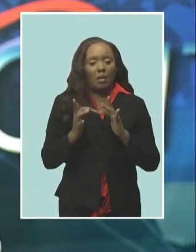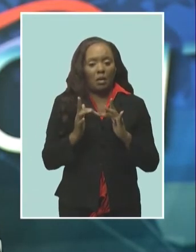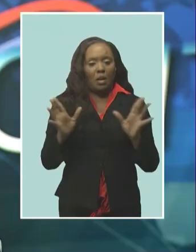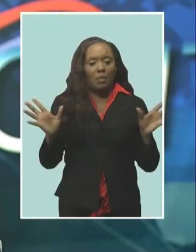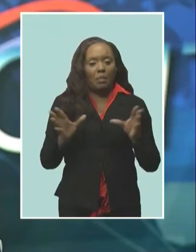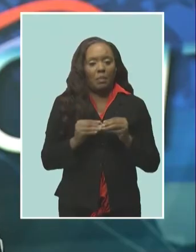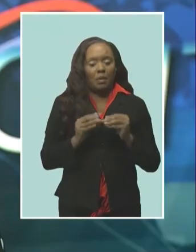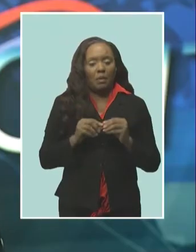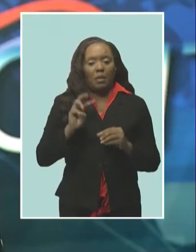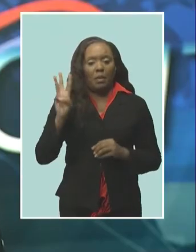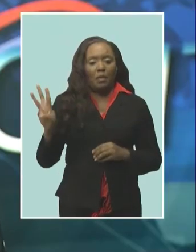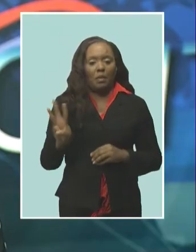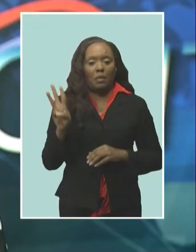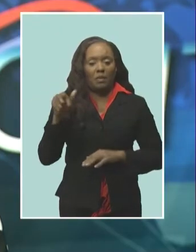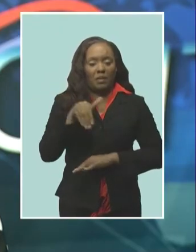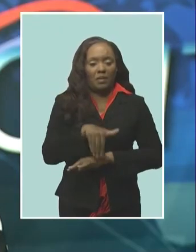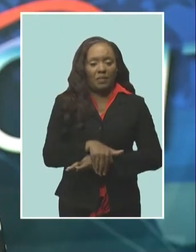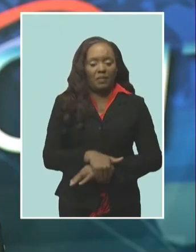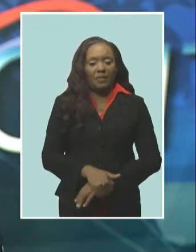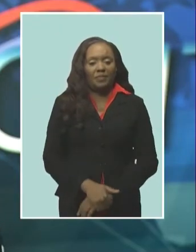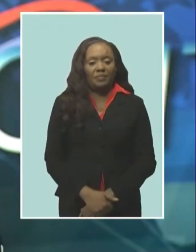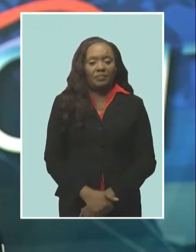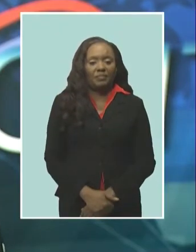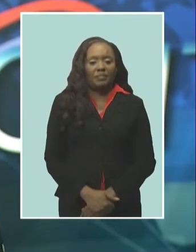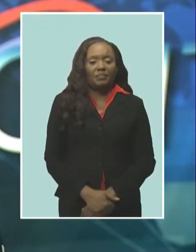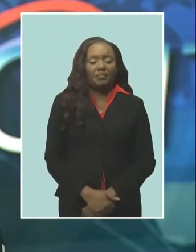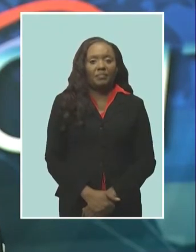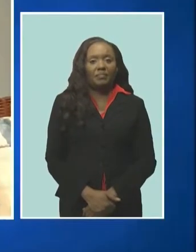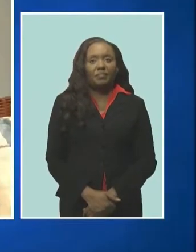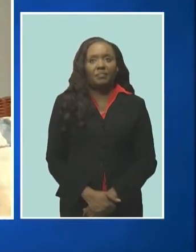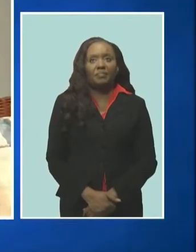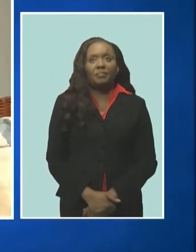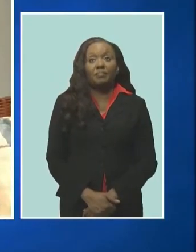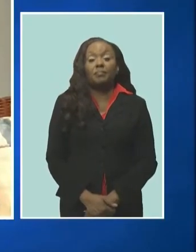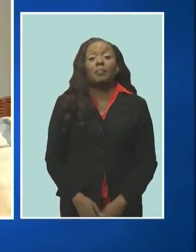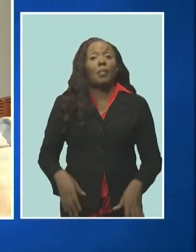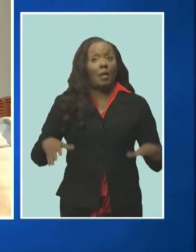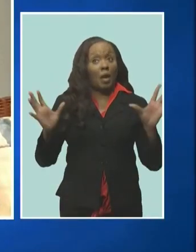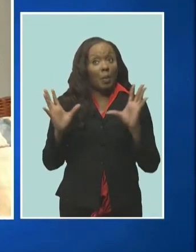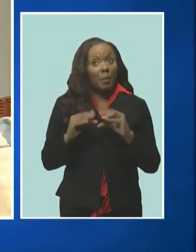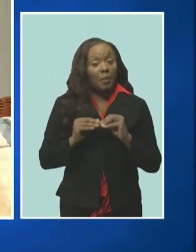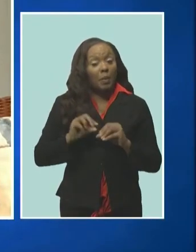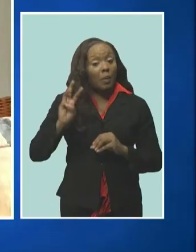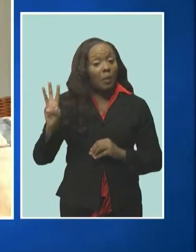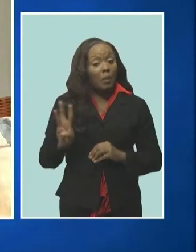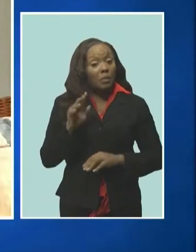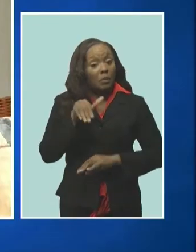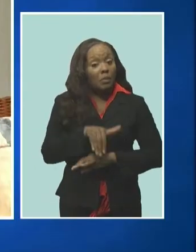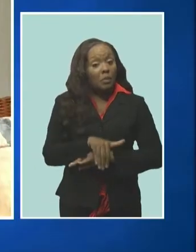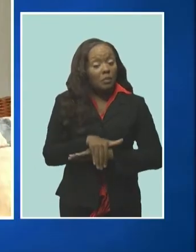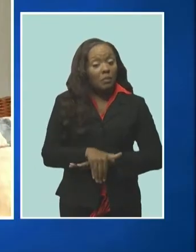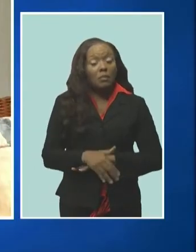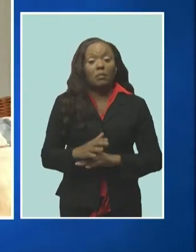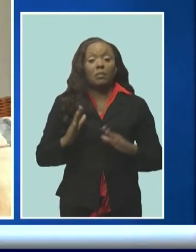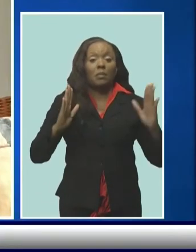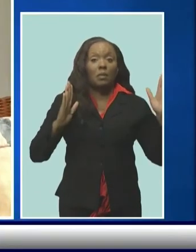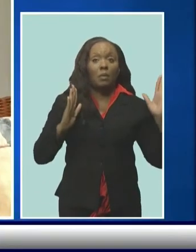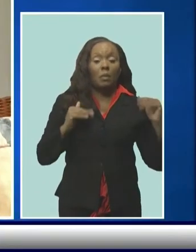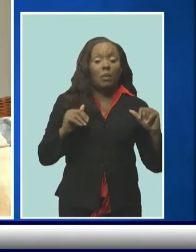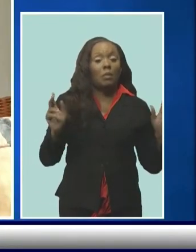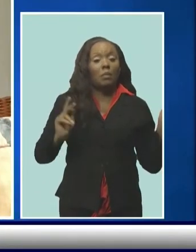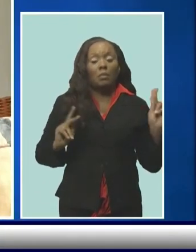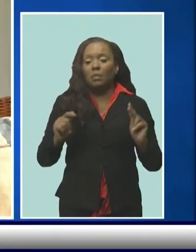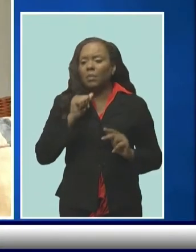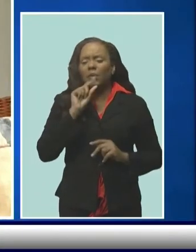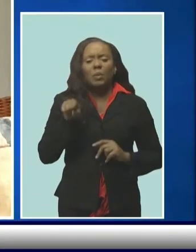hall on wednesday evening in this town hall we're hoping that members of the community outside of barbados